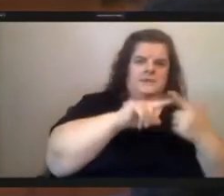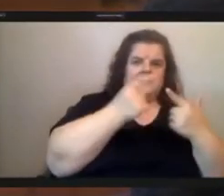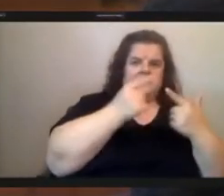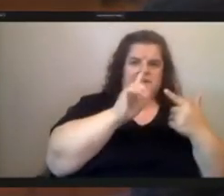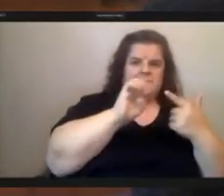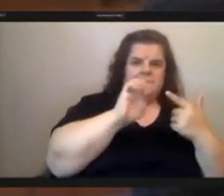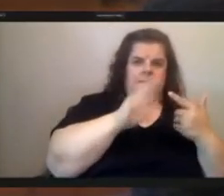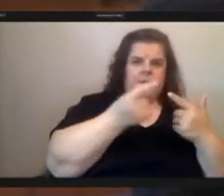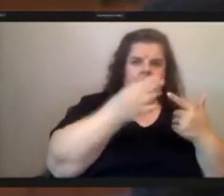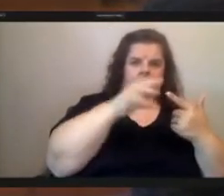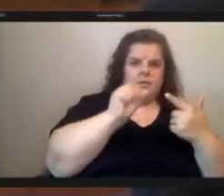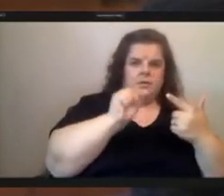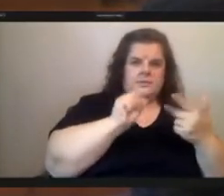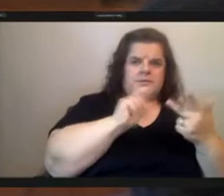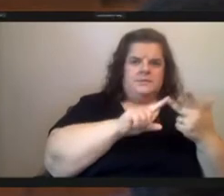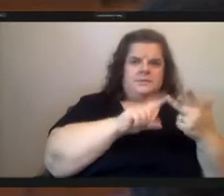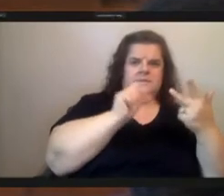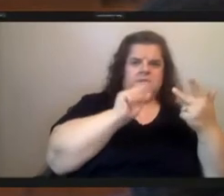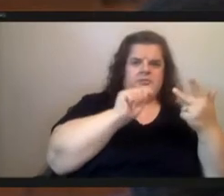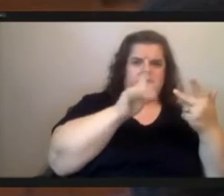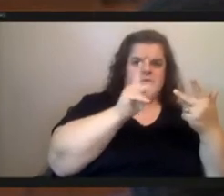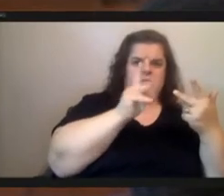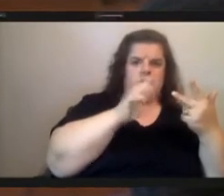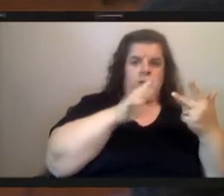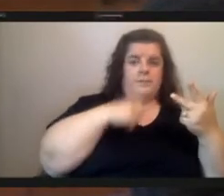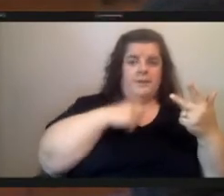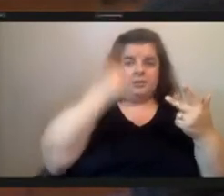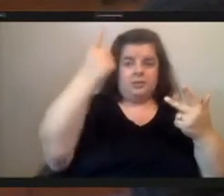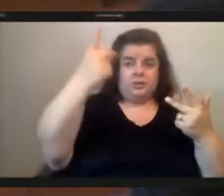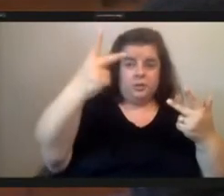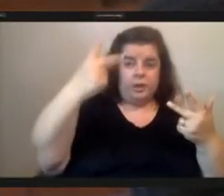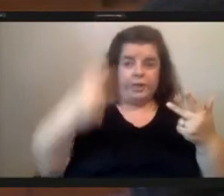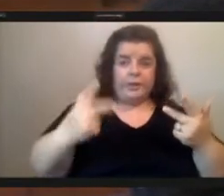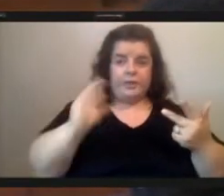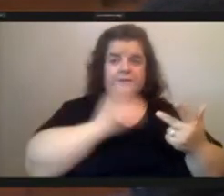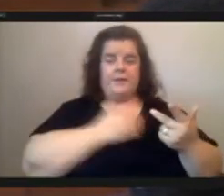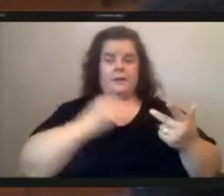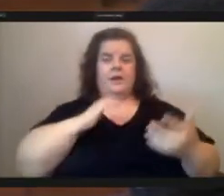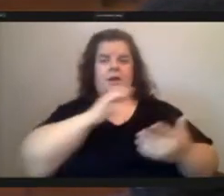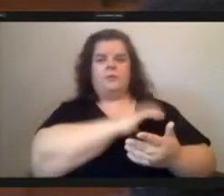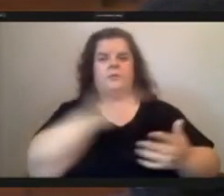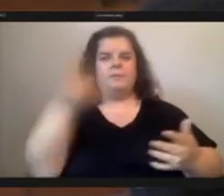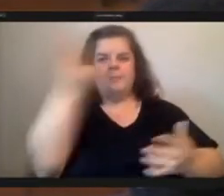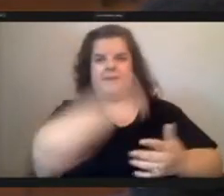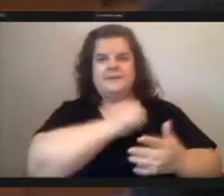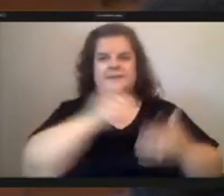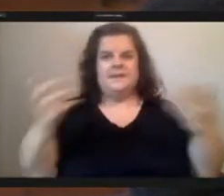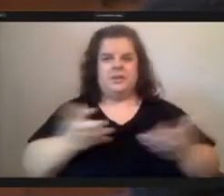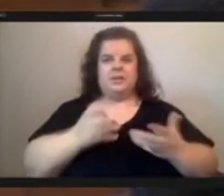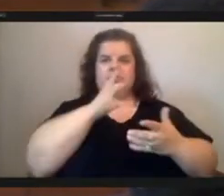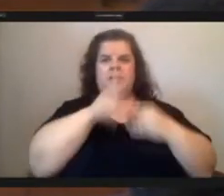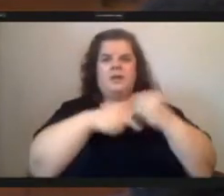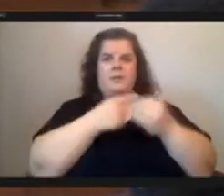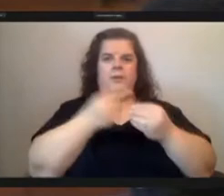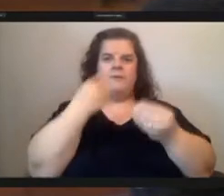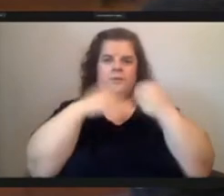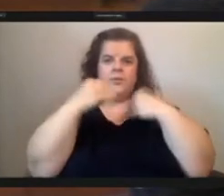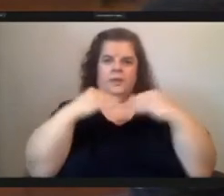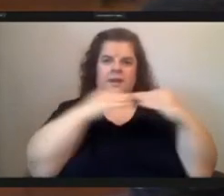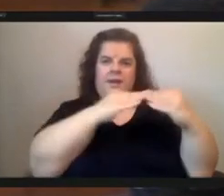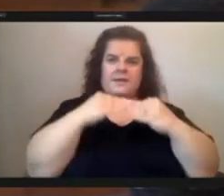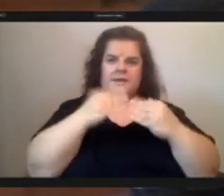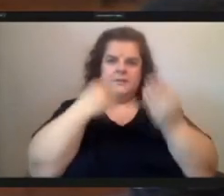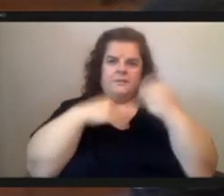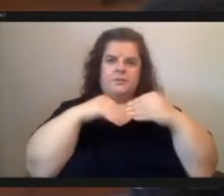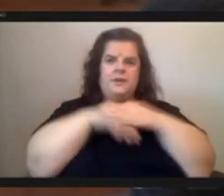two-thirds of our council is missing today two-thirds of our council is missing to talk about food access and food equity during a pandemic